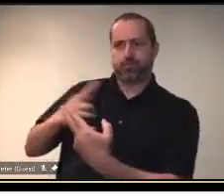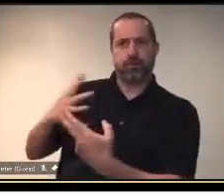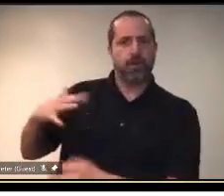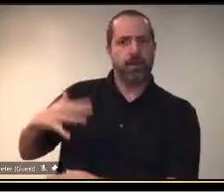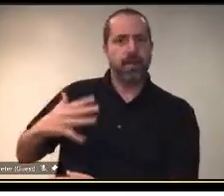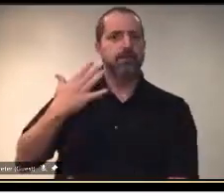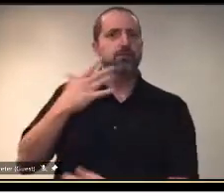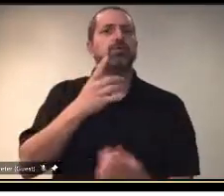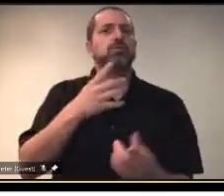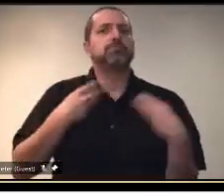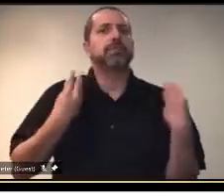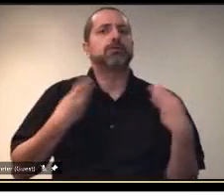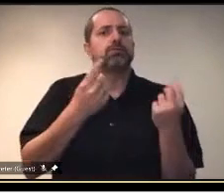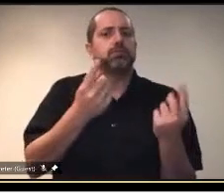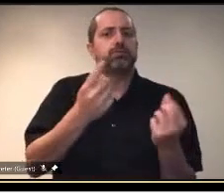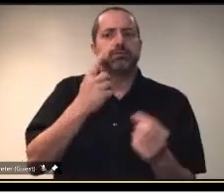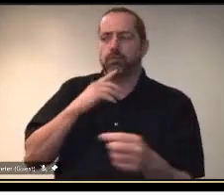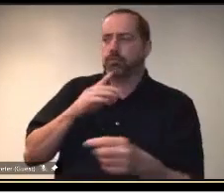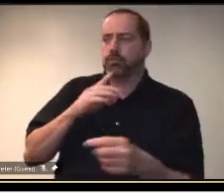incidents that happen?